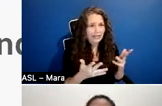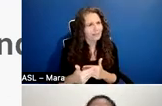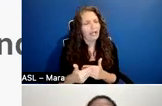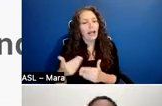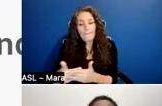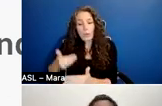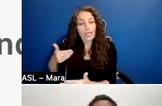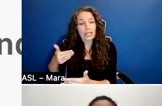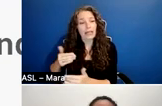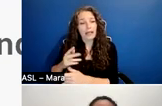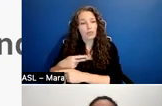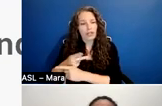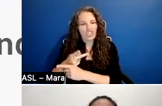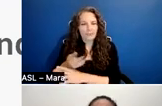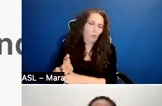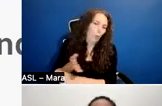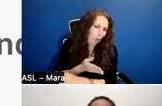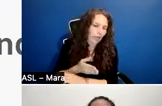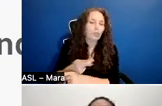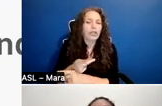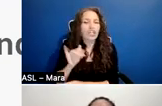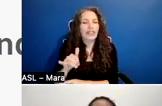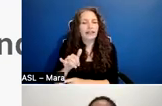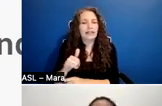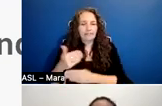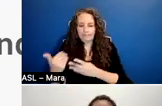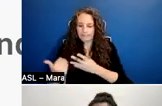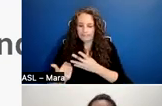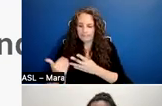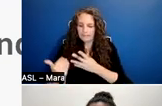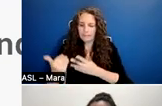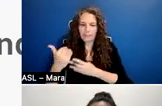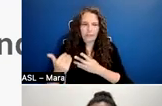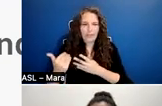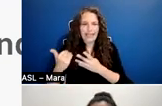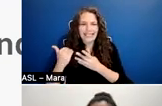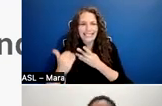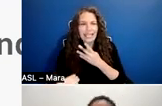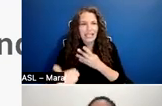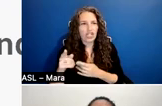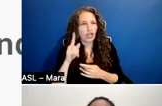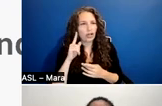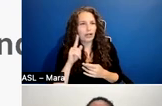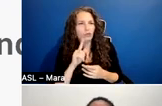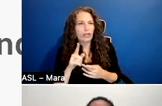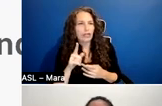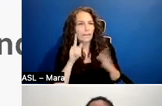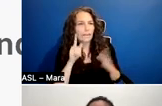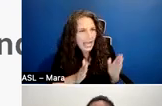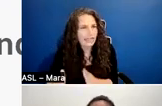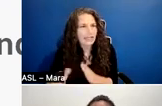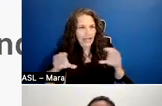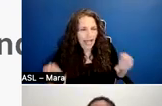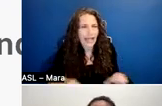Pre-production, um, this is the stage where you're planning the active production for the film. So production is